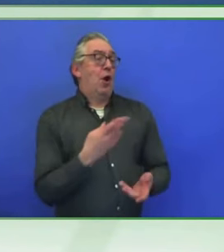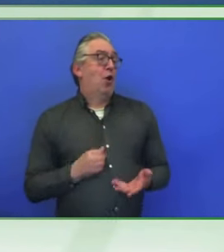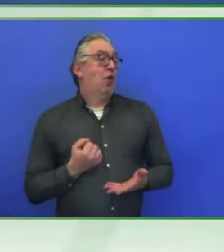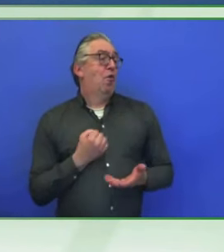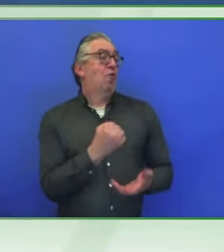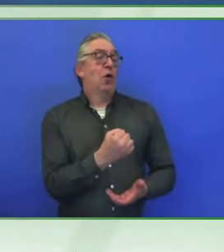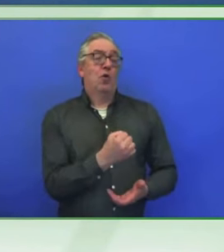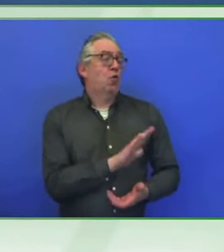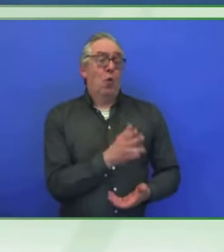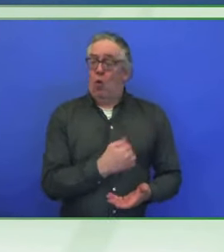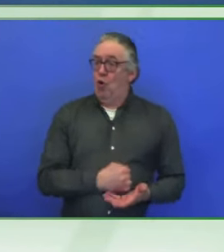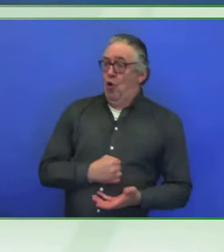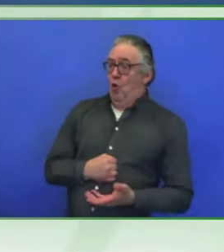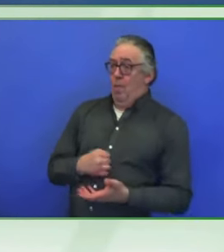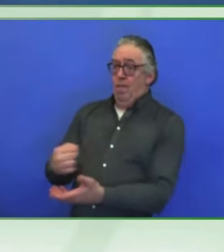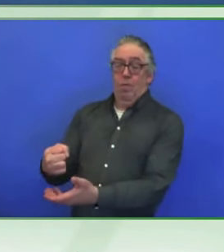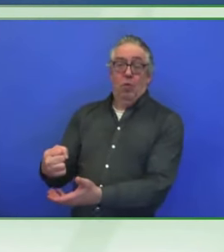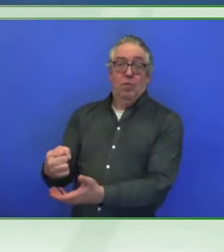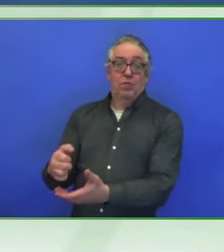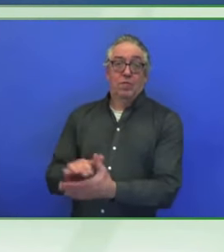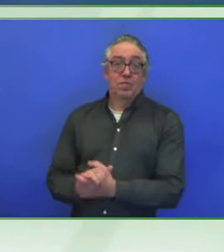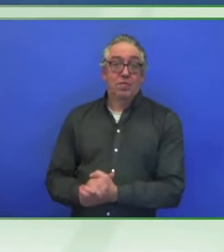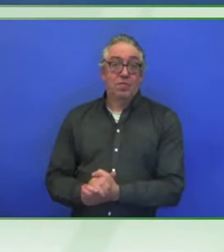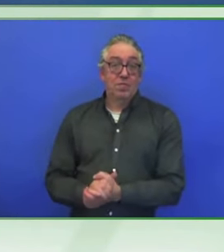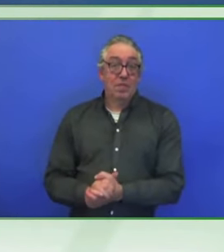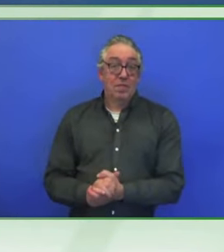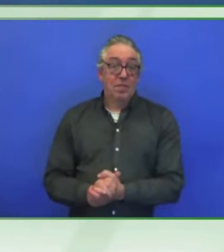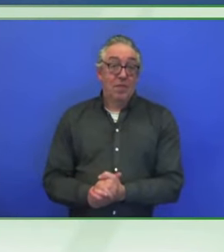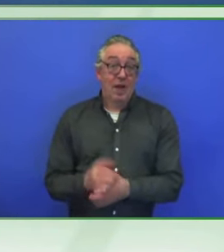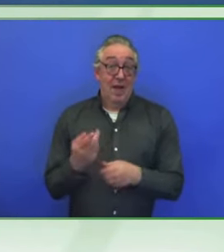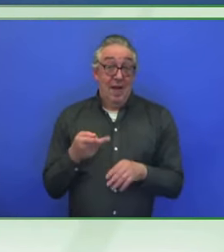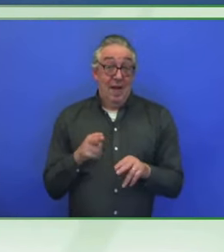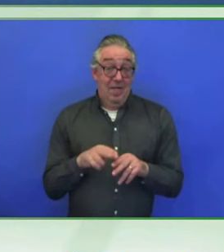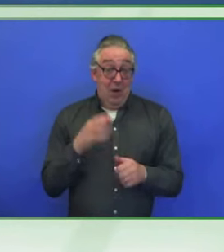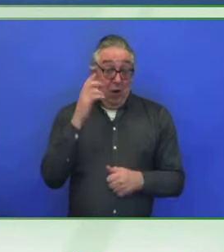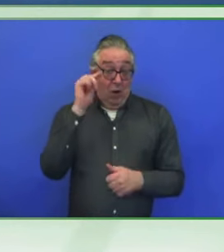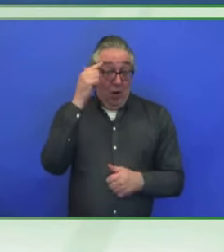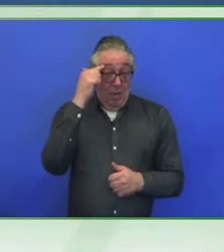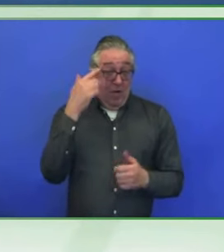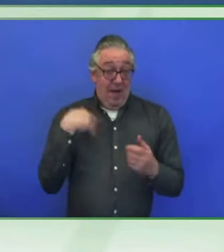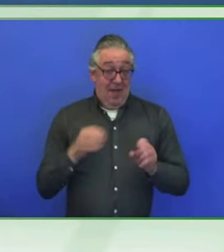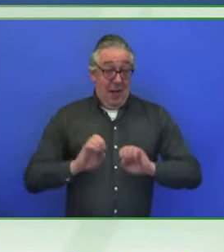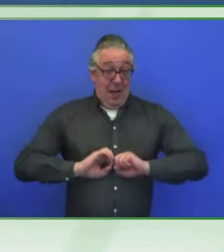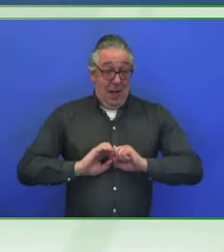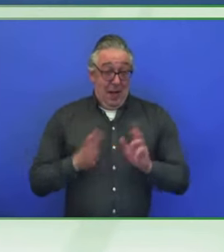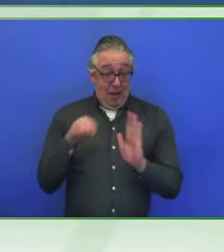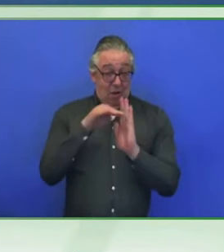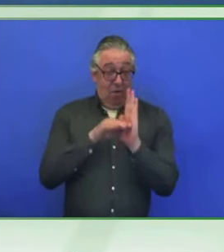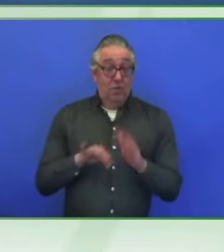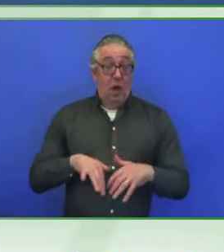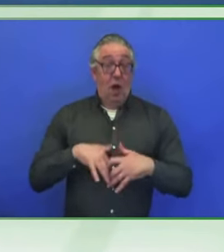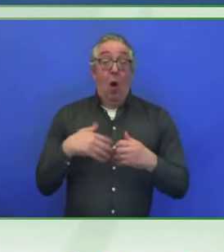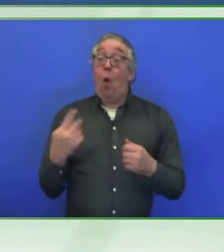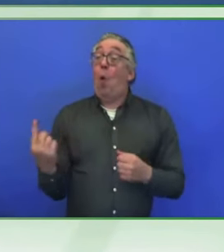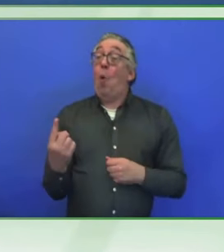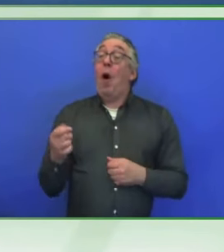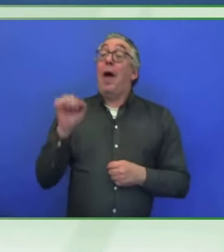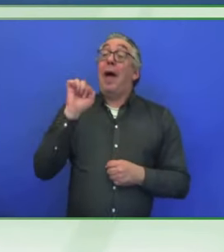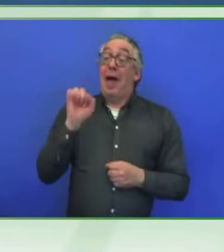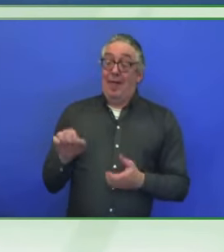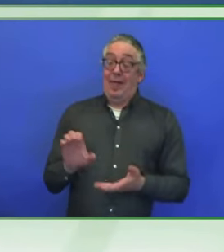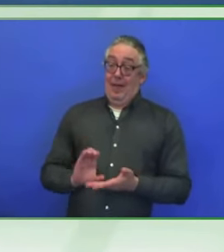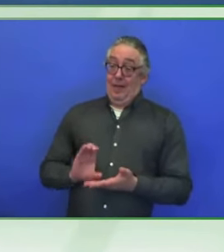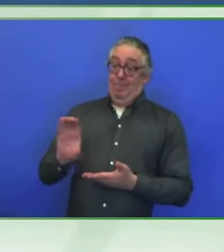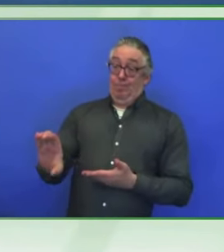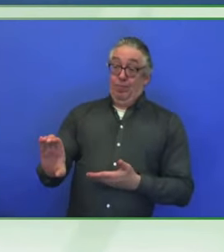procurement initiatives and that will change the flow of money and that will also